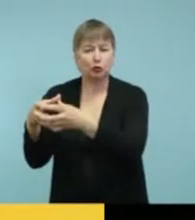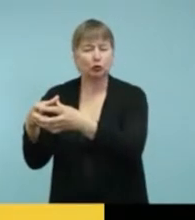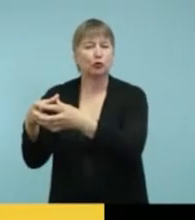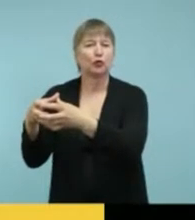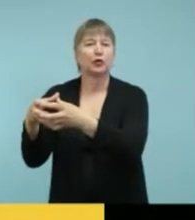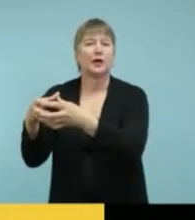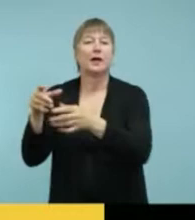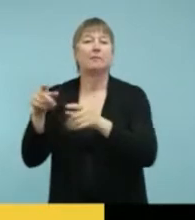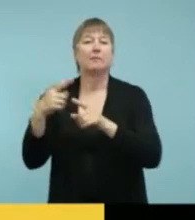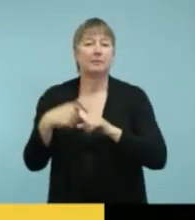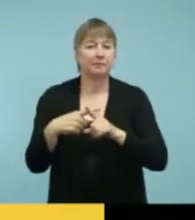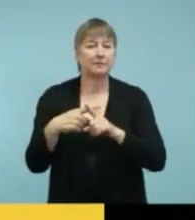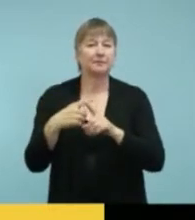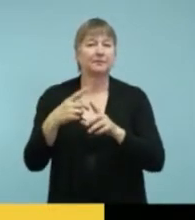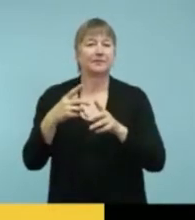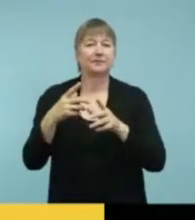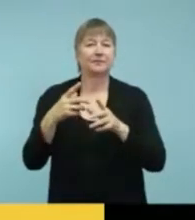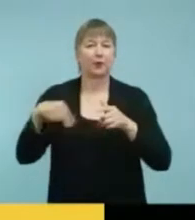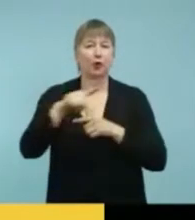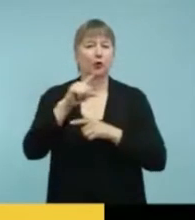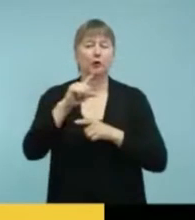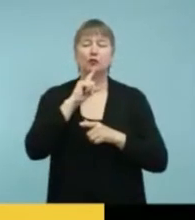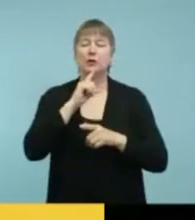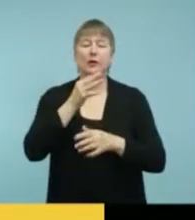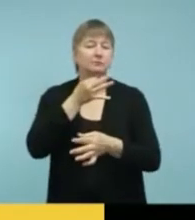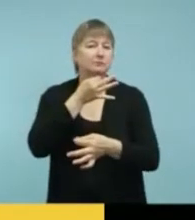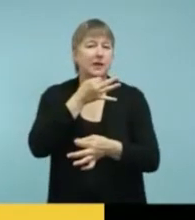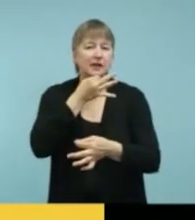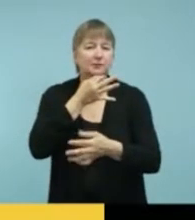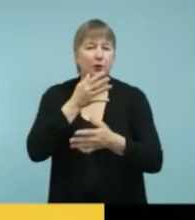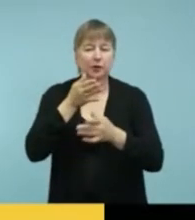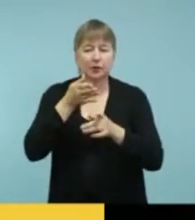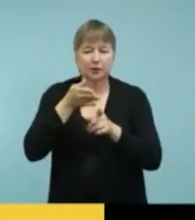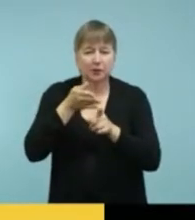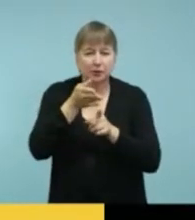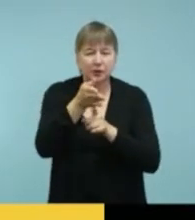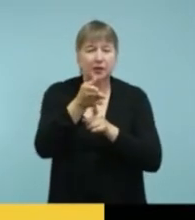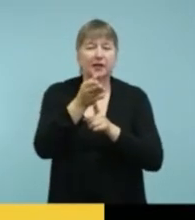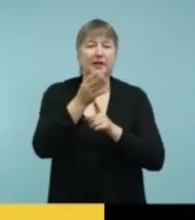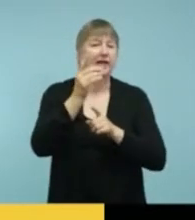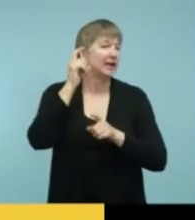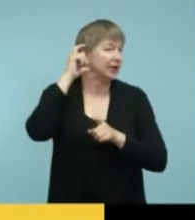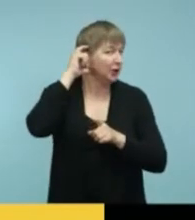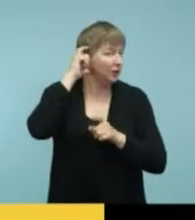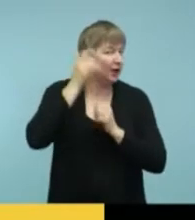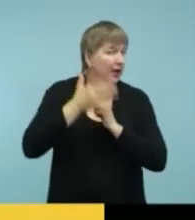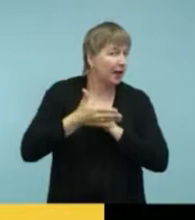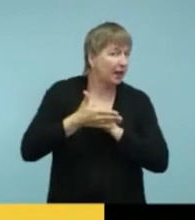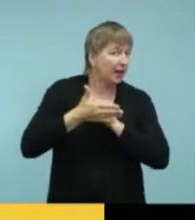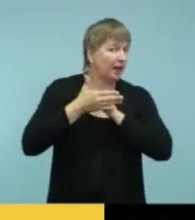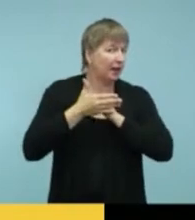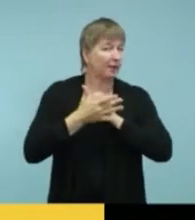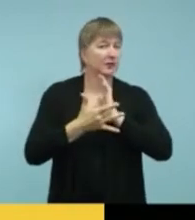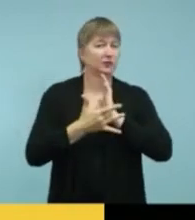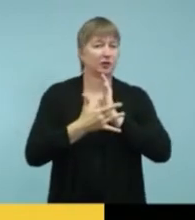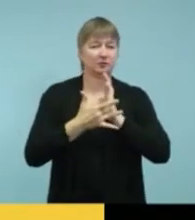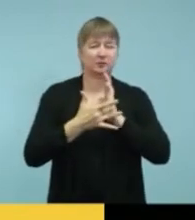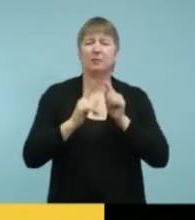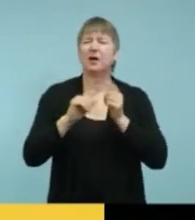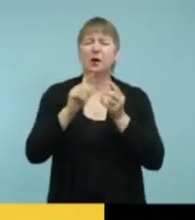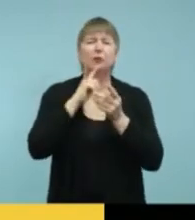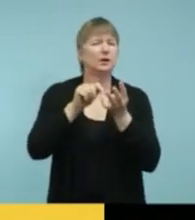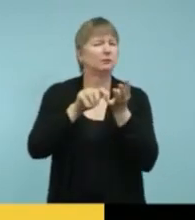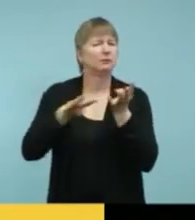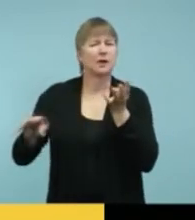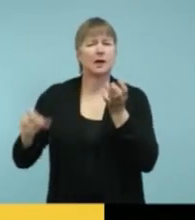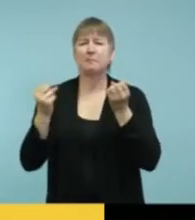Her area of expertise and passion goes beyond assistive hearing technologies. She encompasses all